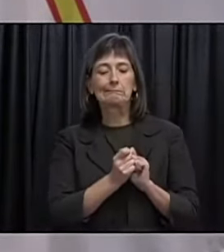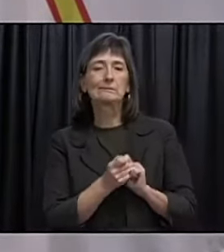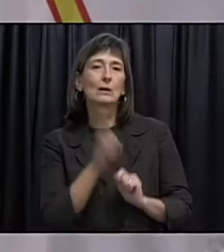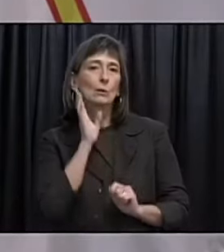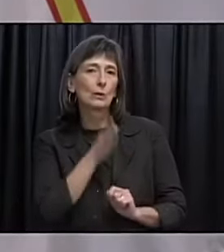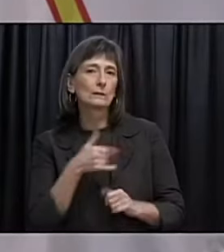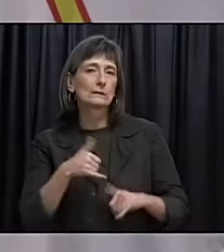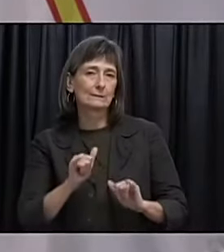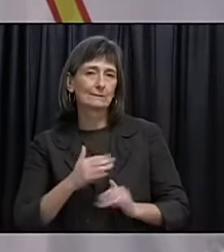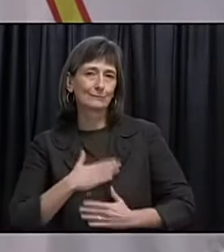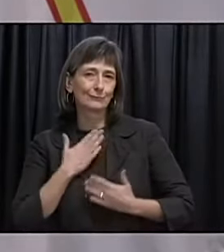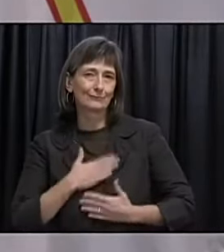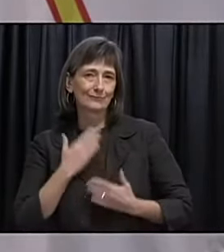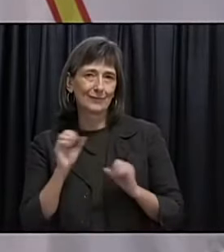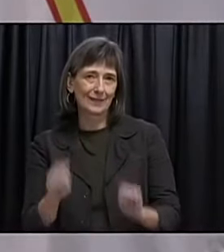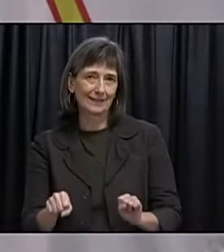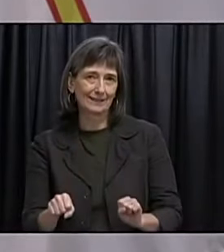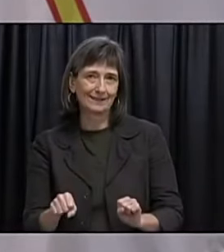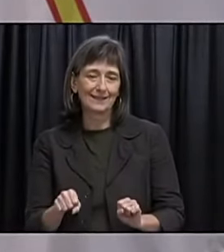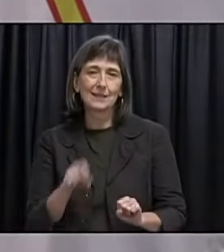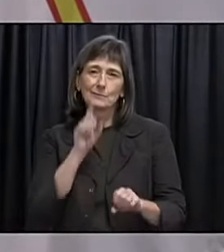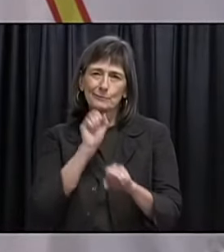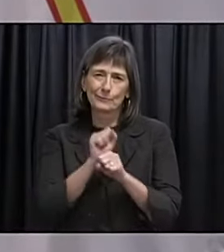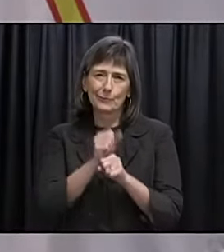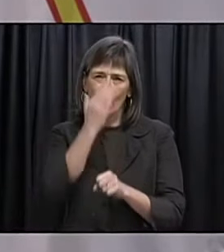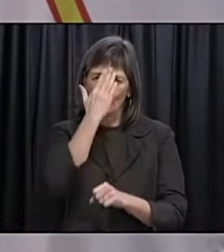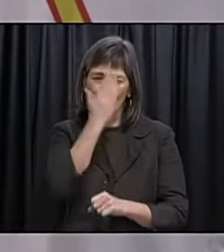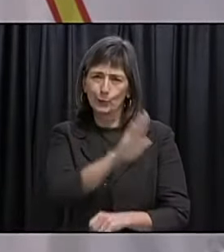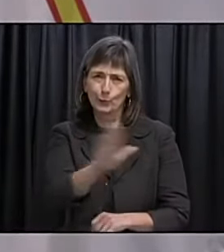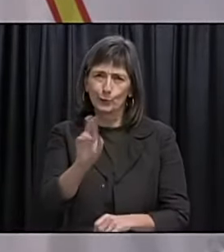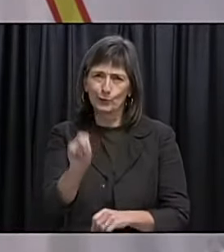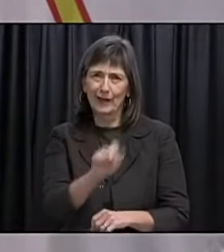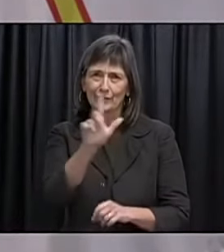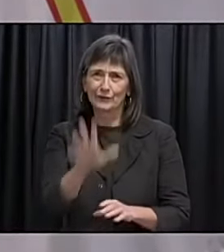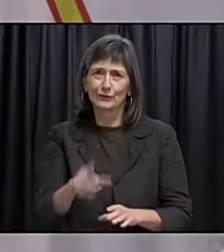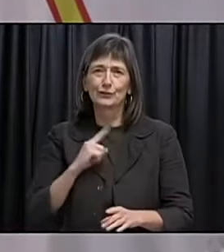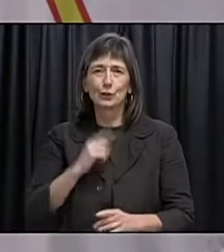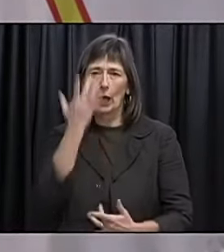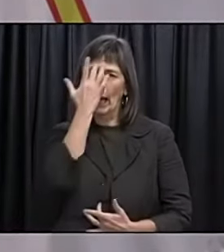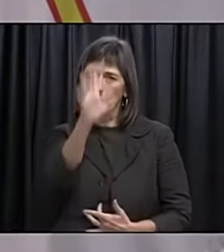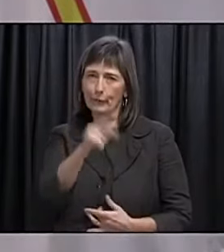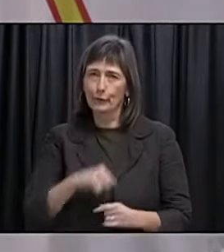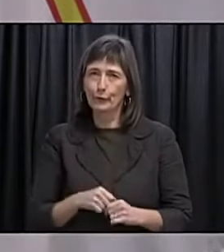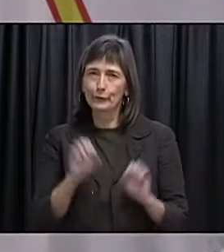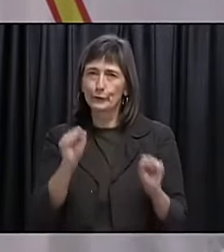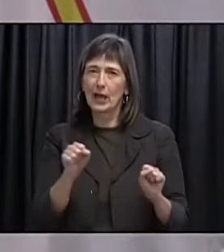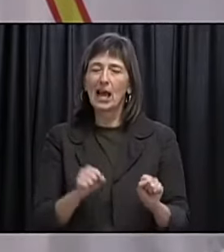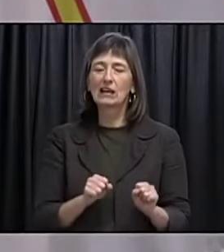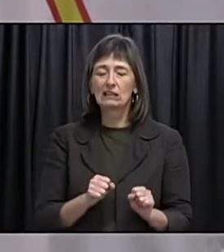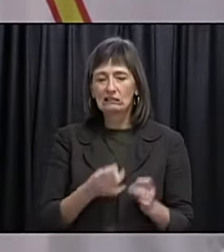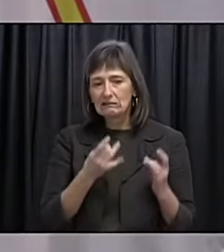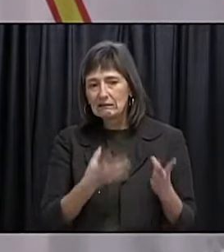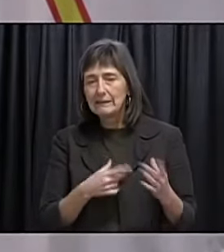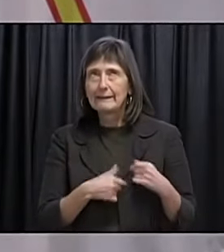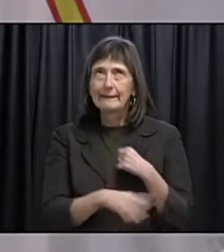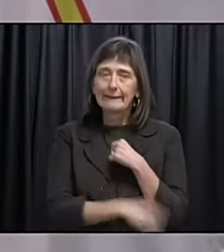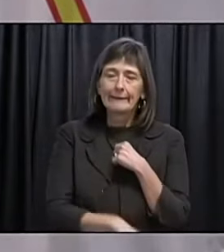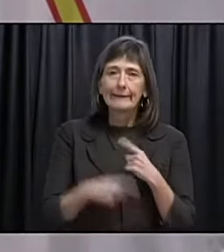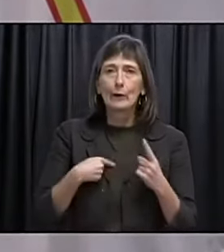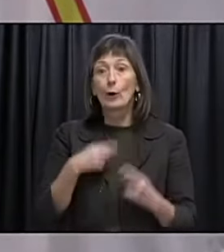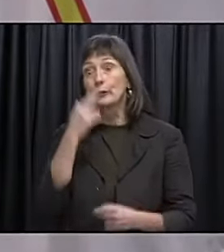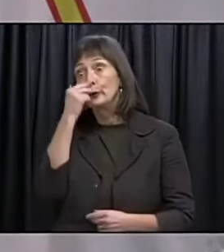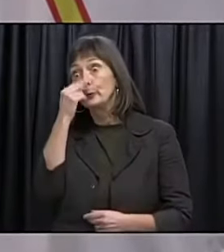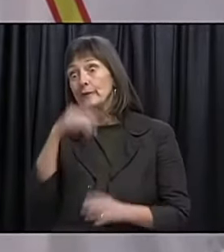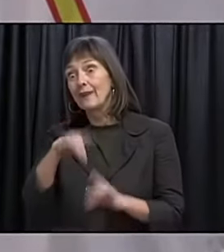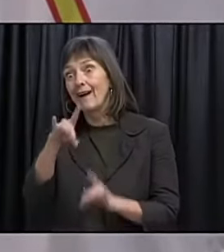One thing is for certain, Newfoundlanders and Labradorians are clever and know how to make the best of a poor situation or at least find the humour in it. And I've